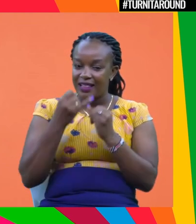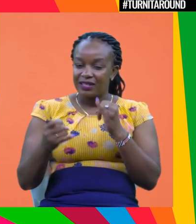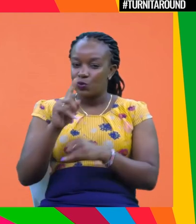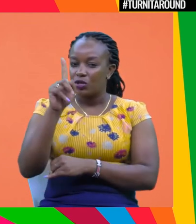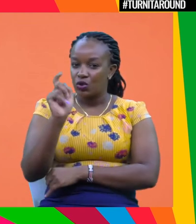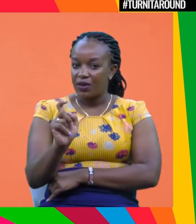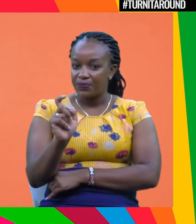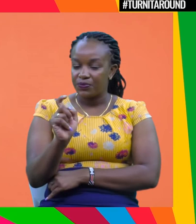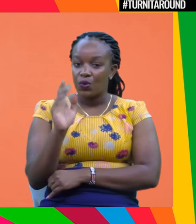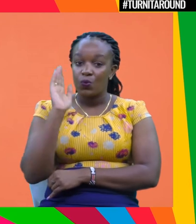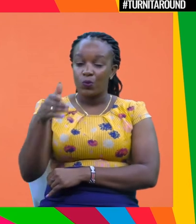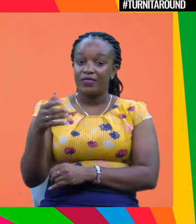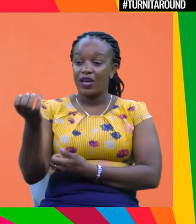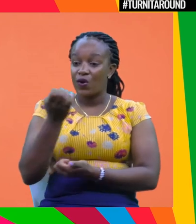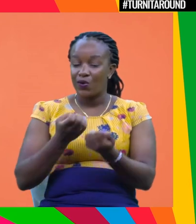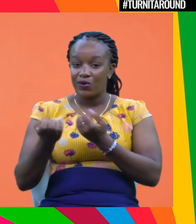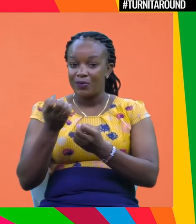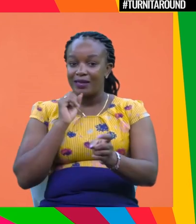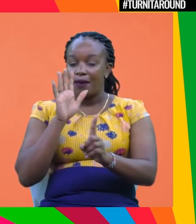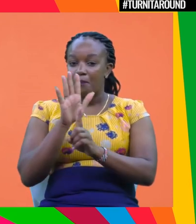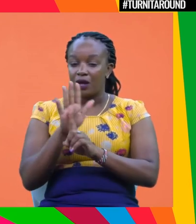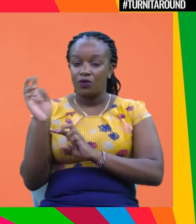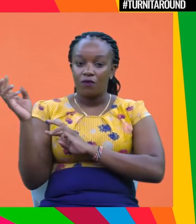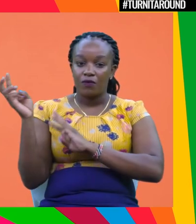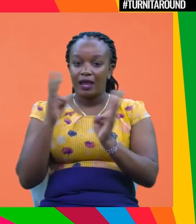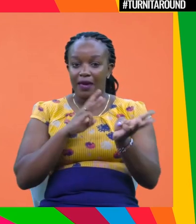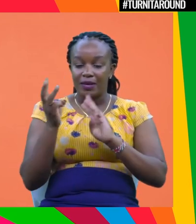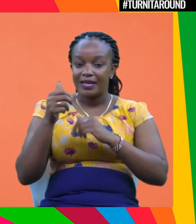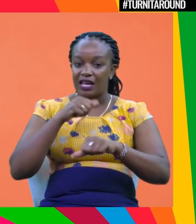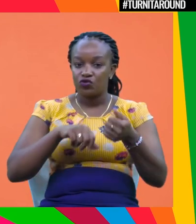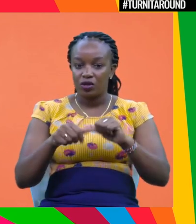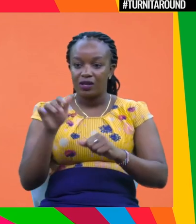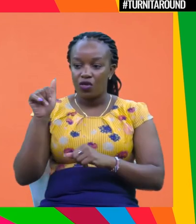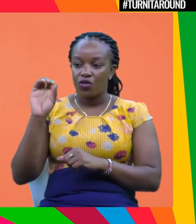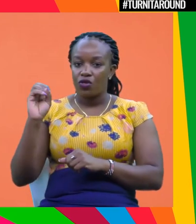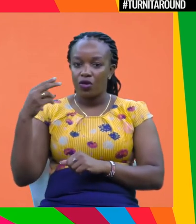What's the economic impact of climate action? Johan?